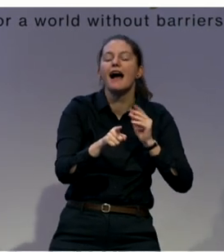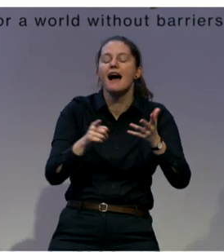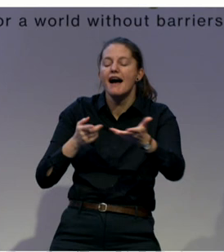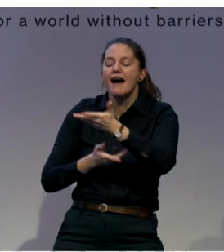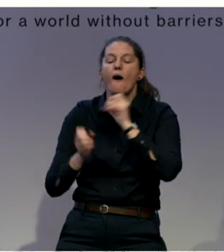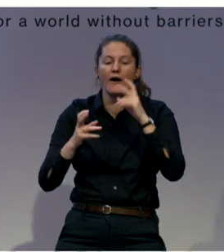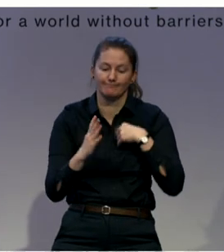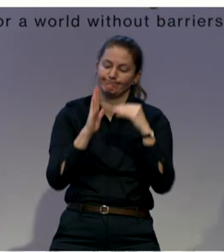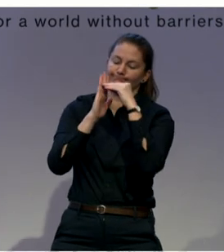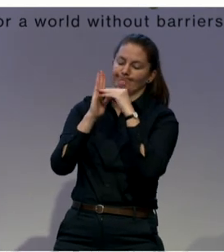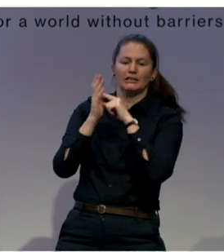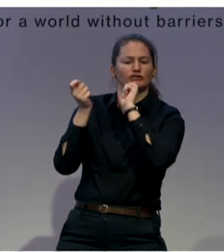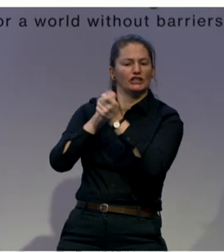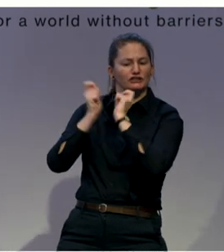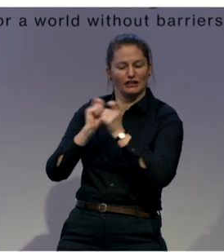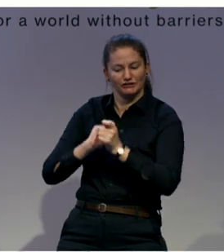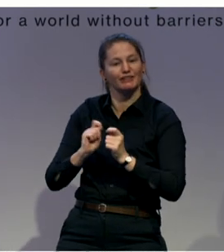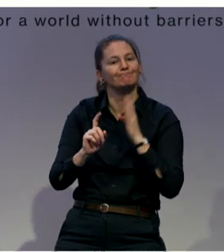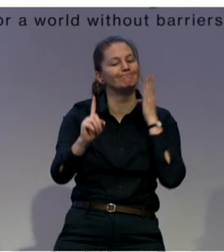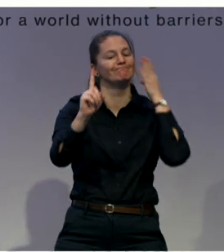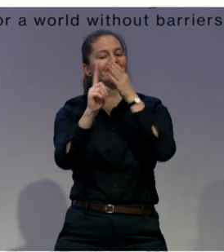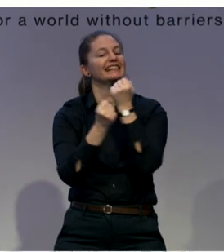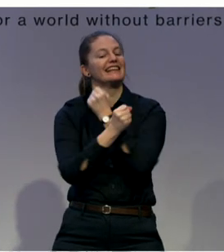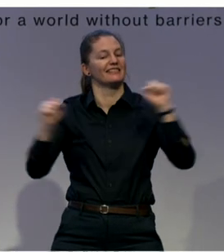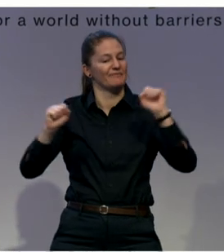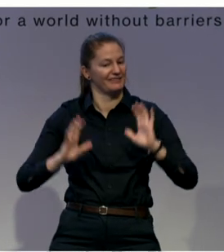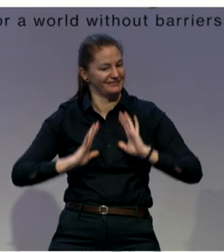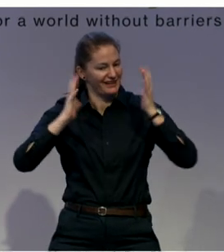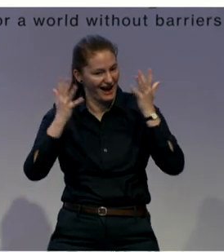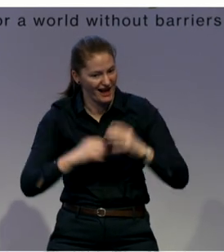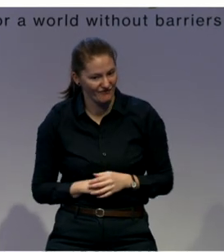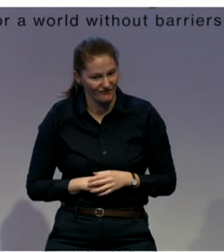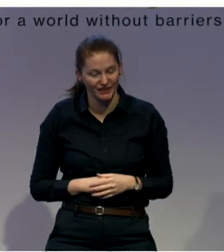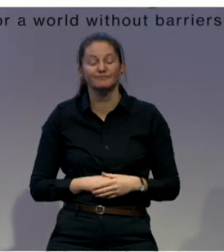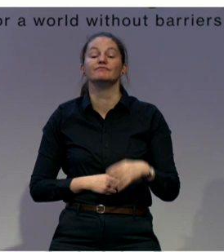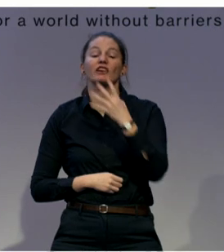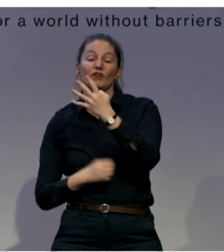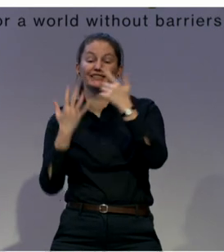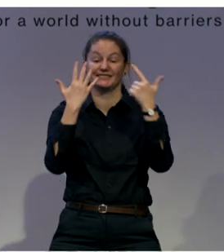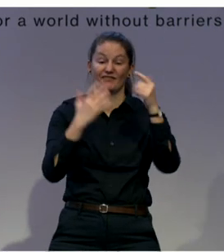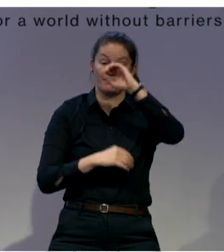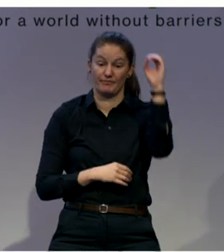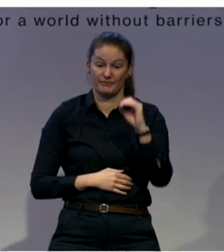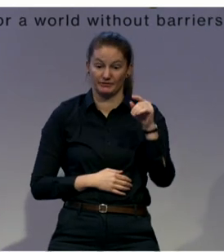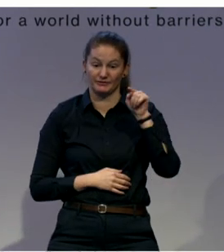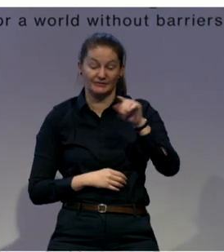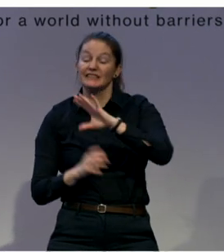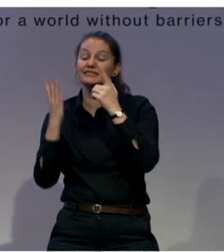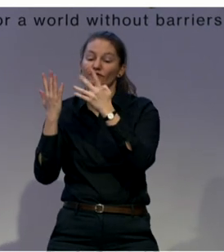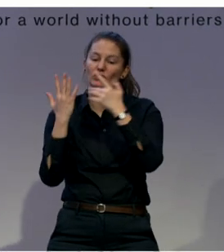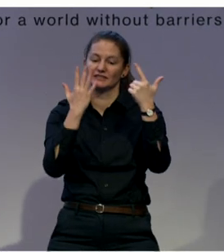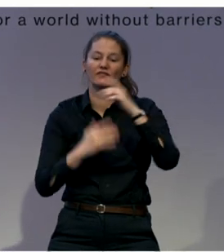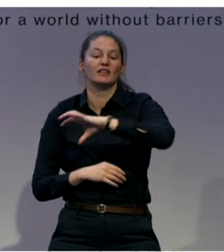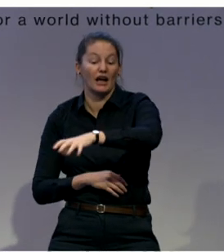than only European Union. So we have members in Europe, but also in Africa and America and in the Middle East. So,